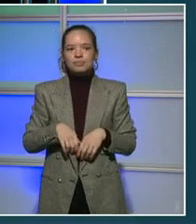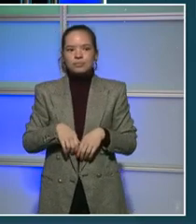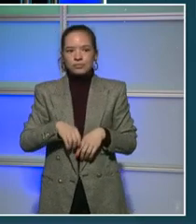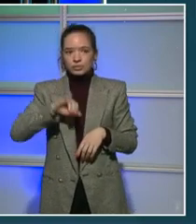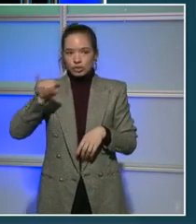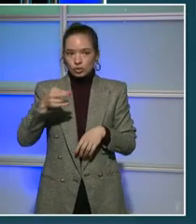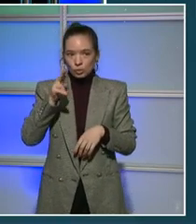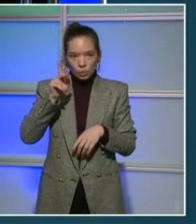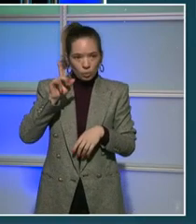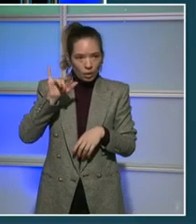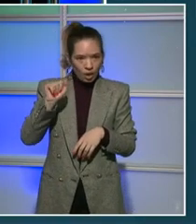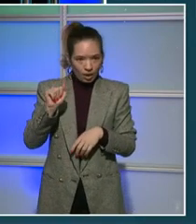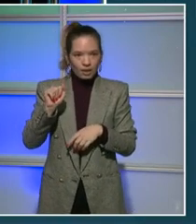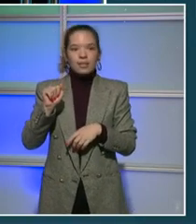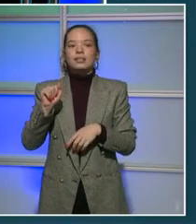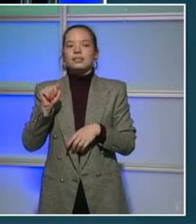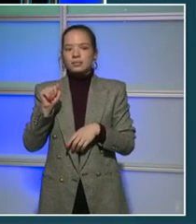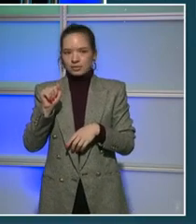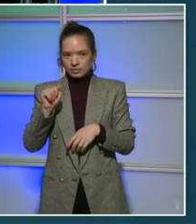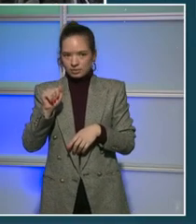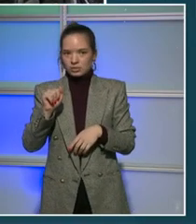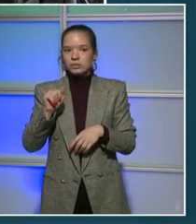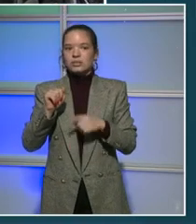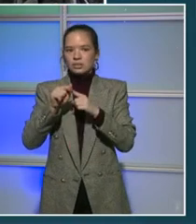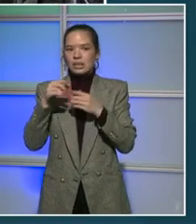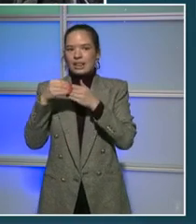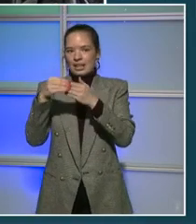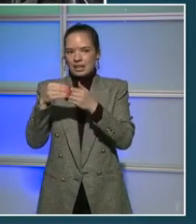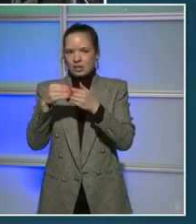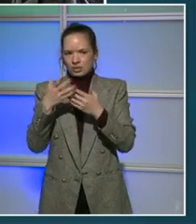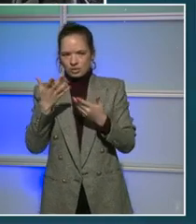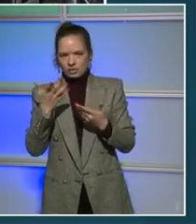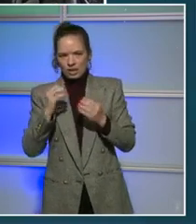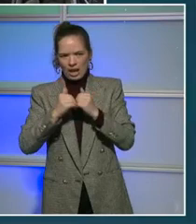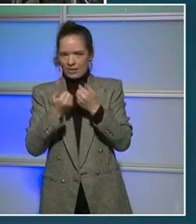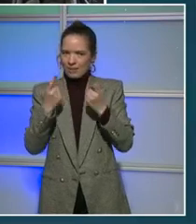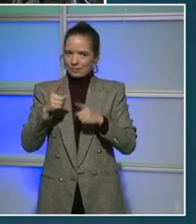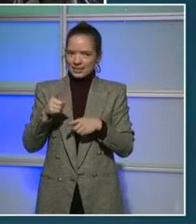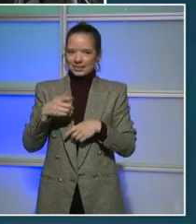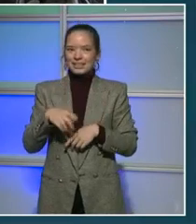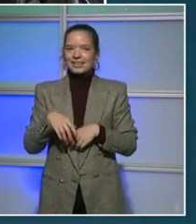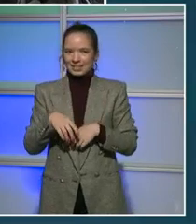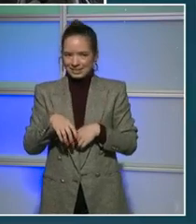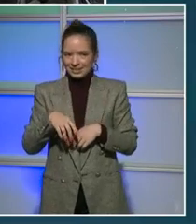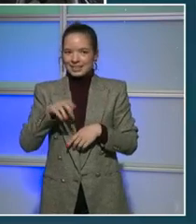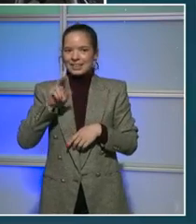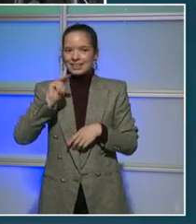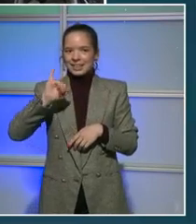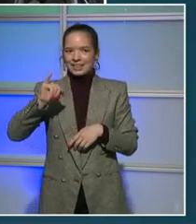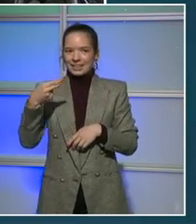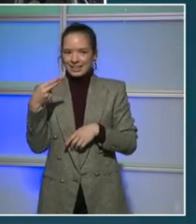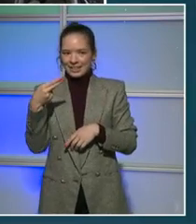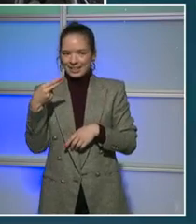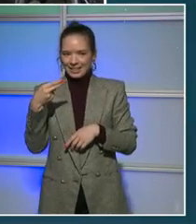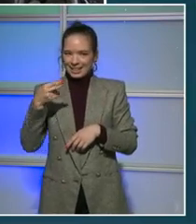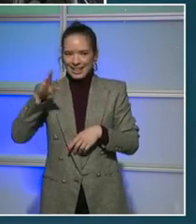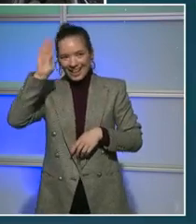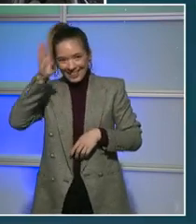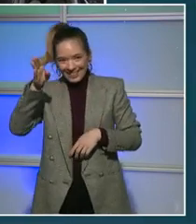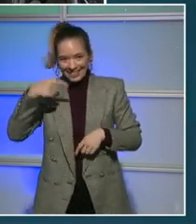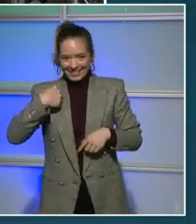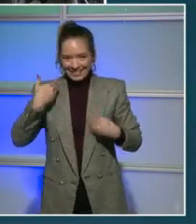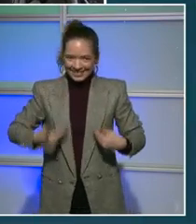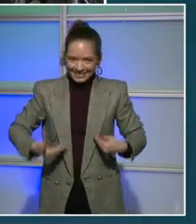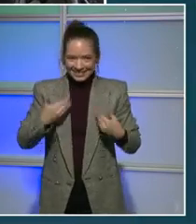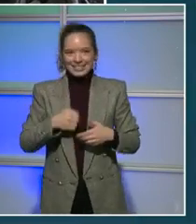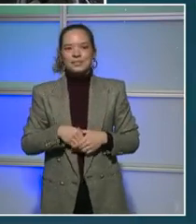Services. Julia, how's it going in there? Ni hao, Tomas. It may be cold outside, but things